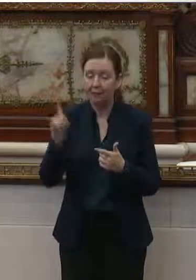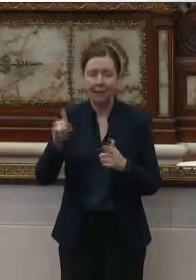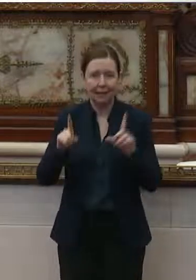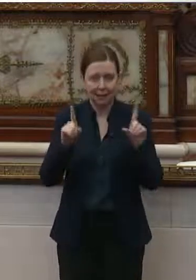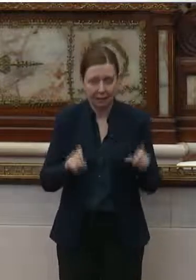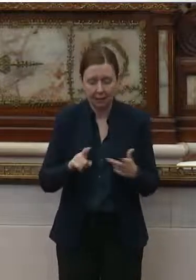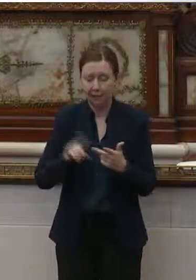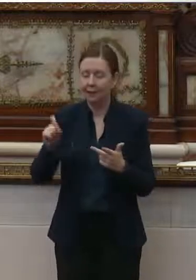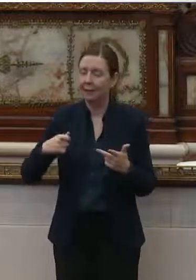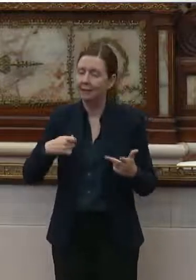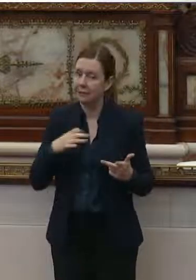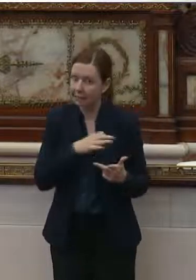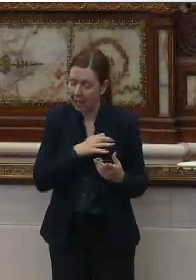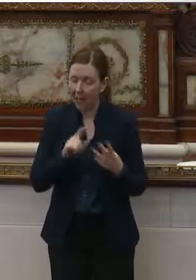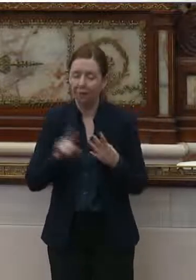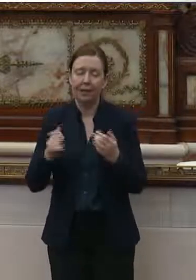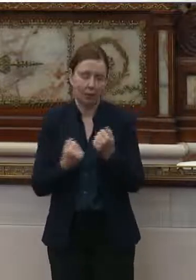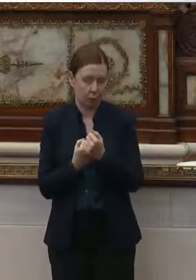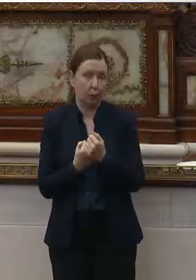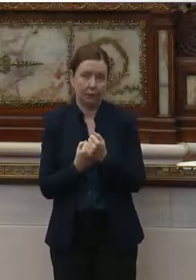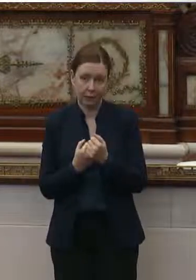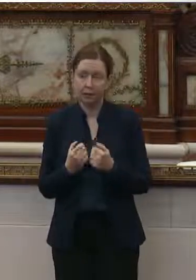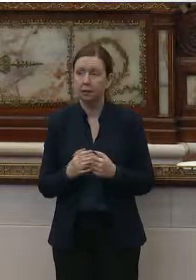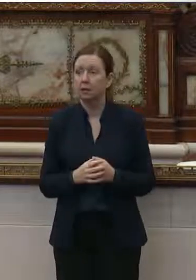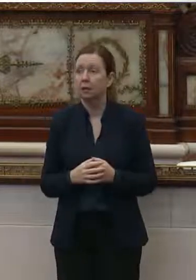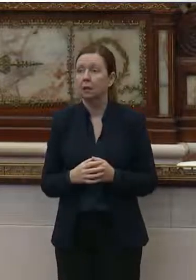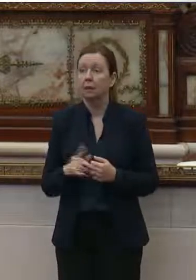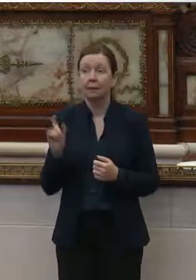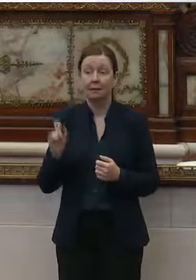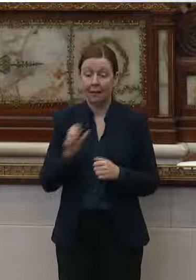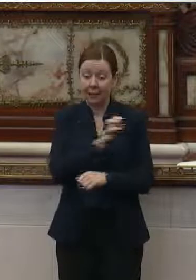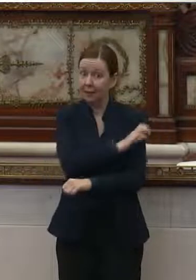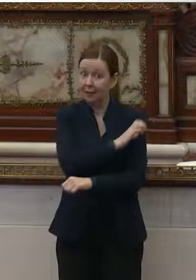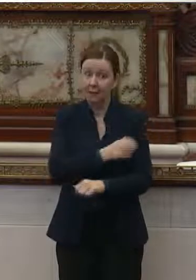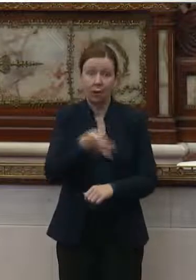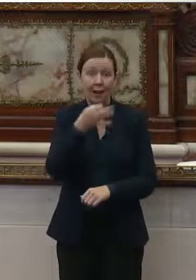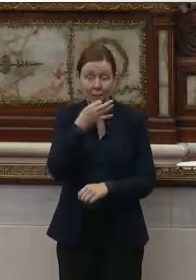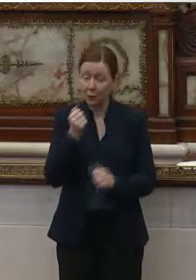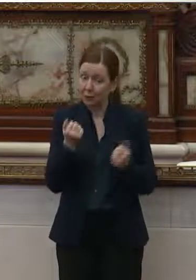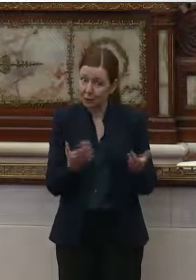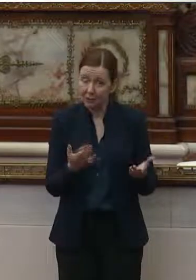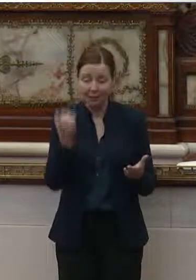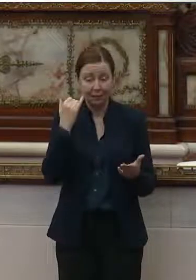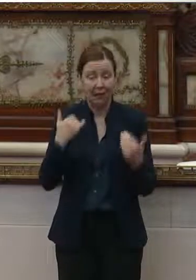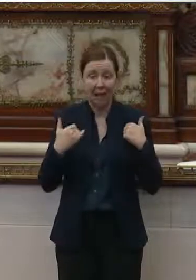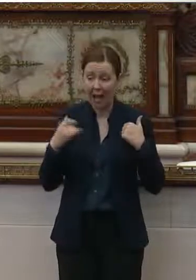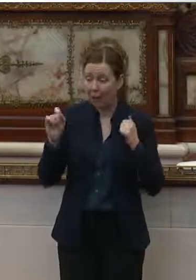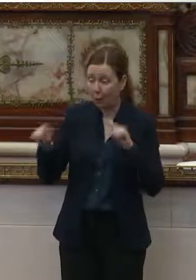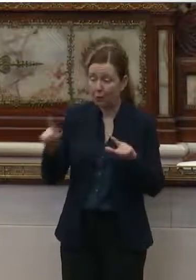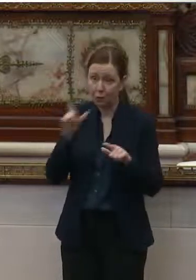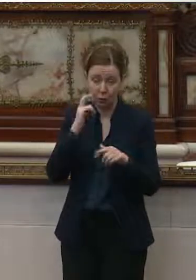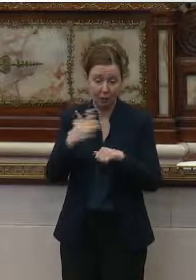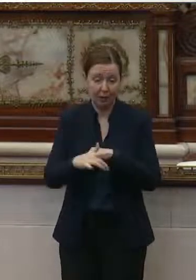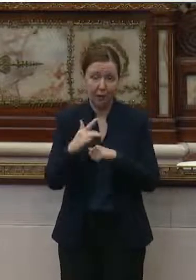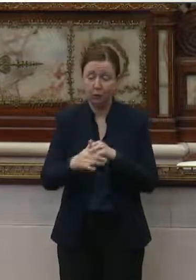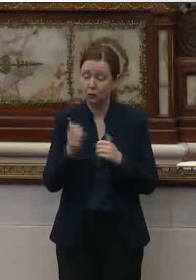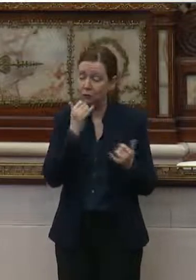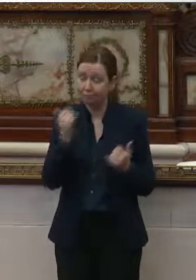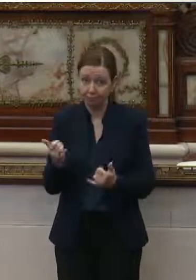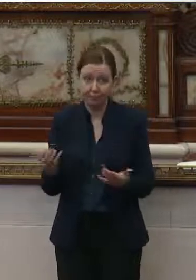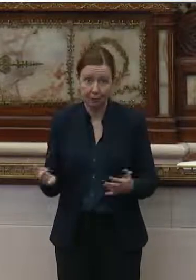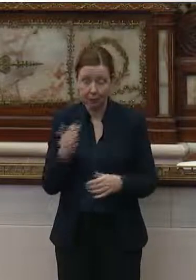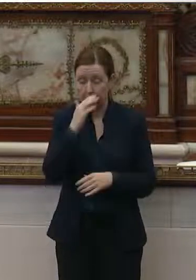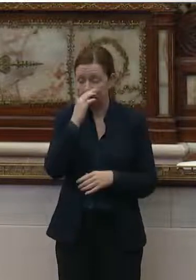They need staffing. They need support. They need clinical experts who may have questions who are available just picking up the phone.